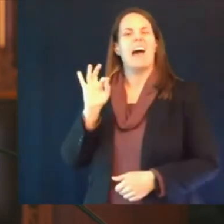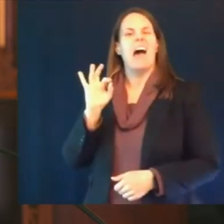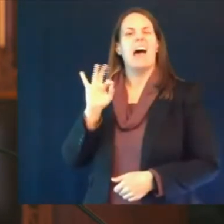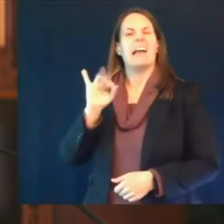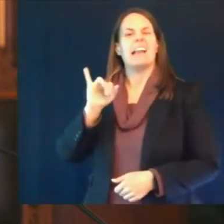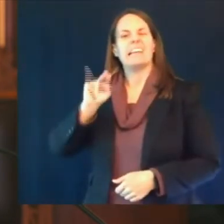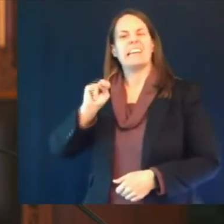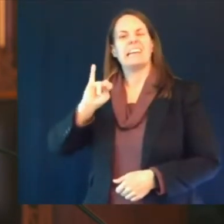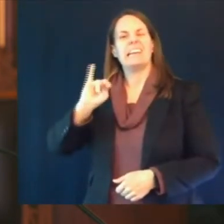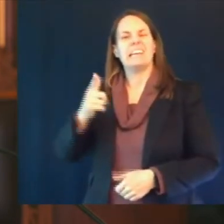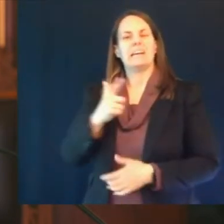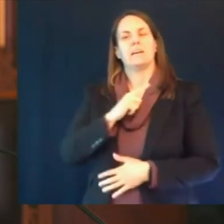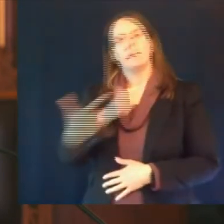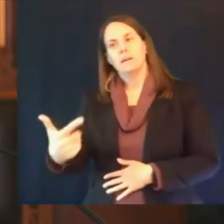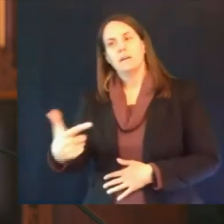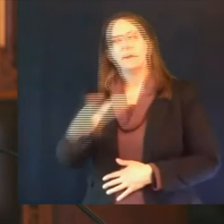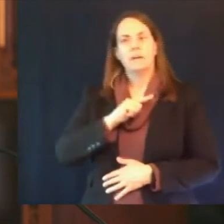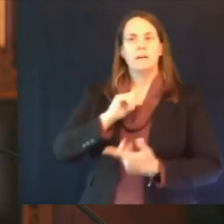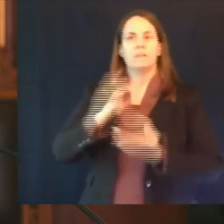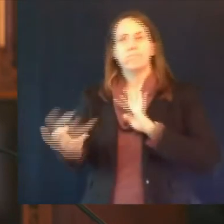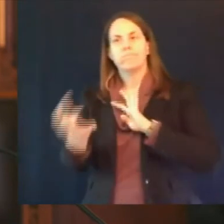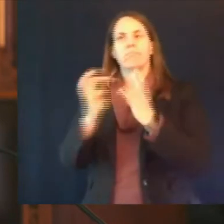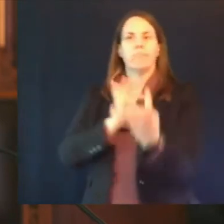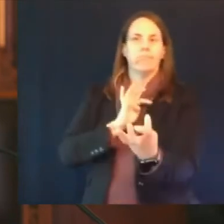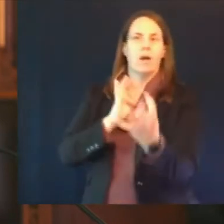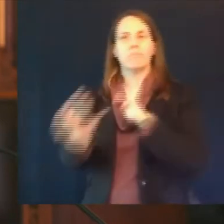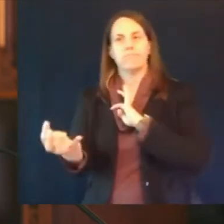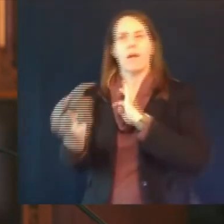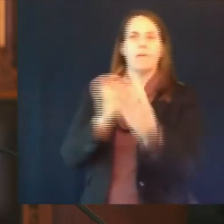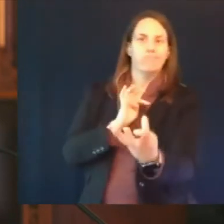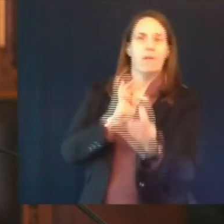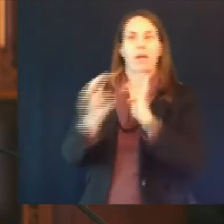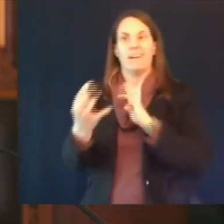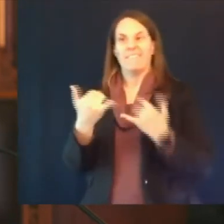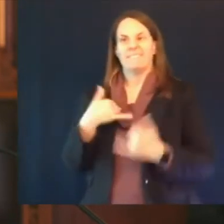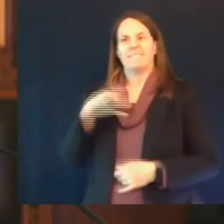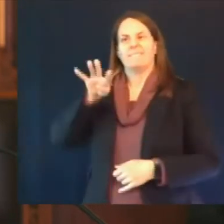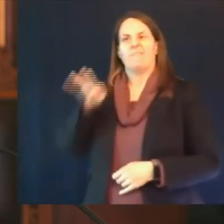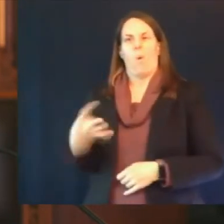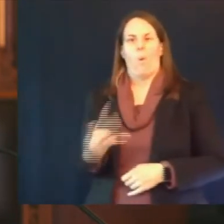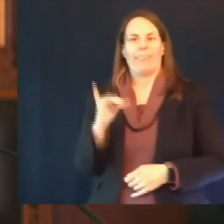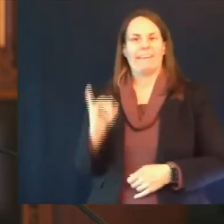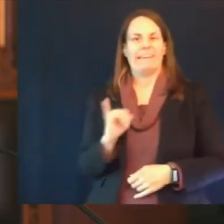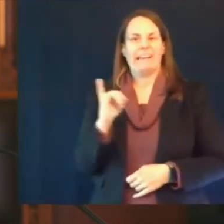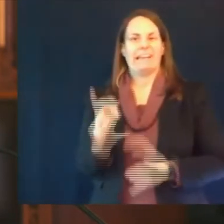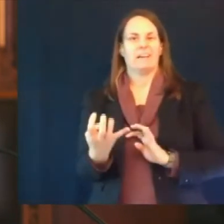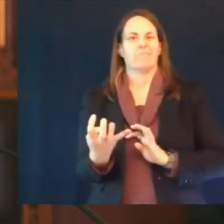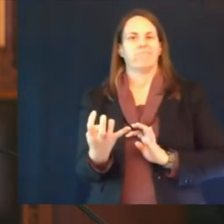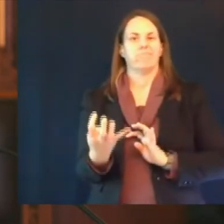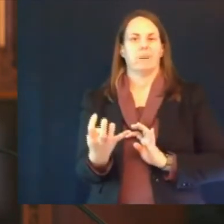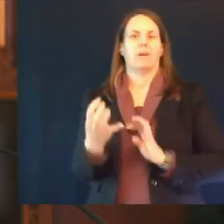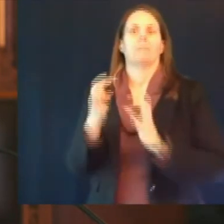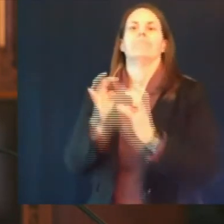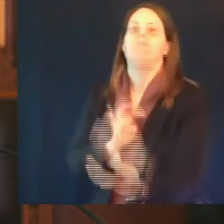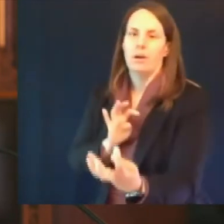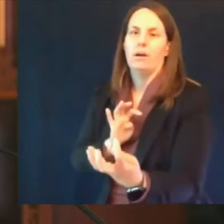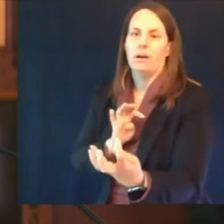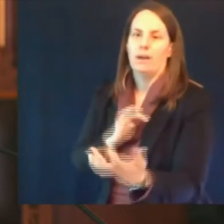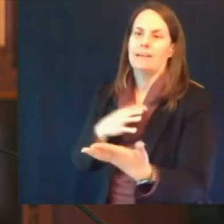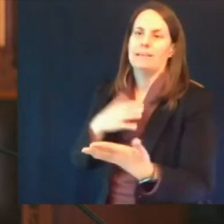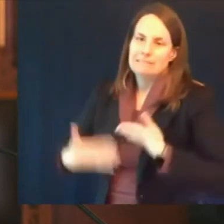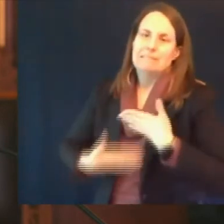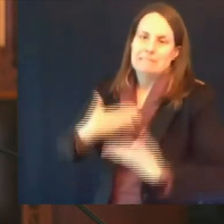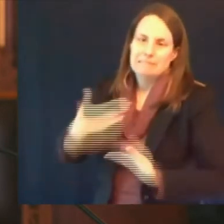provide the kind of information for them to make informed choices and again to think about ways that we can increase